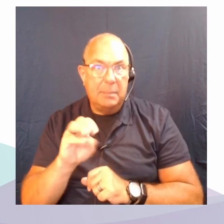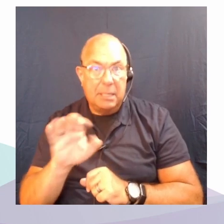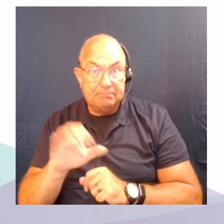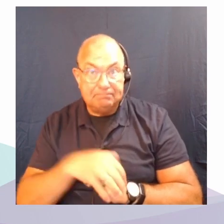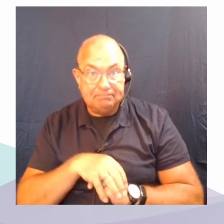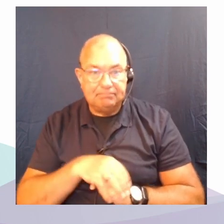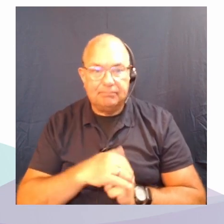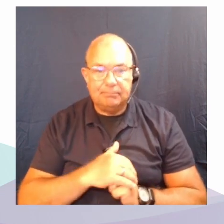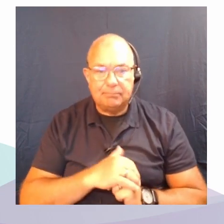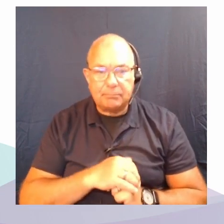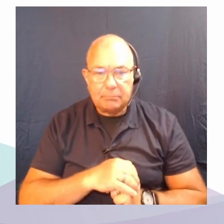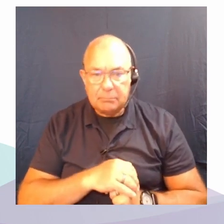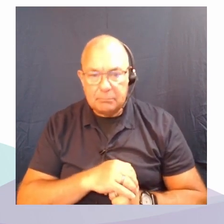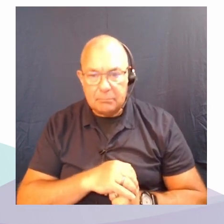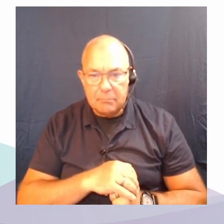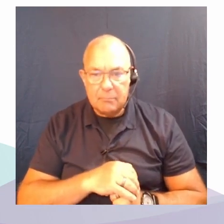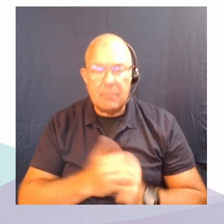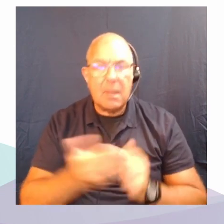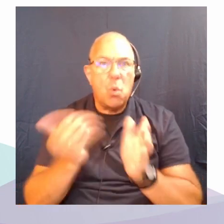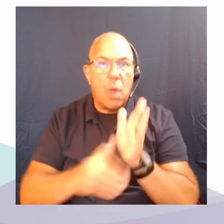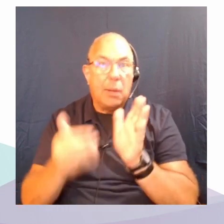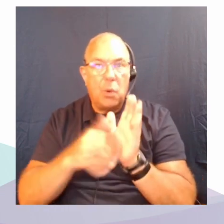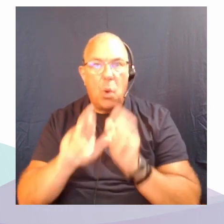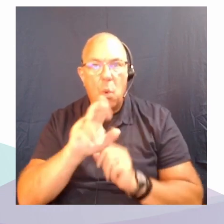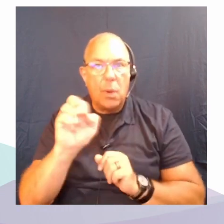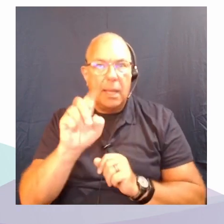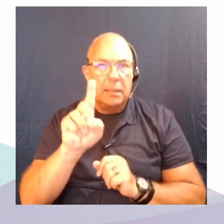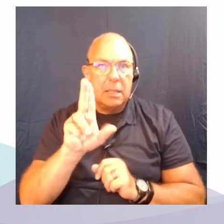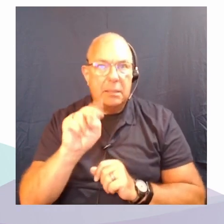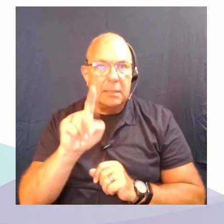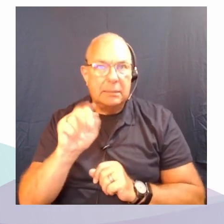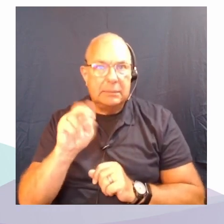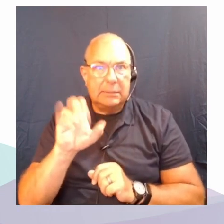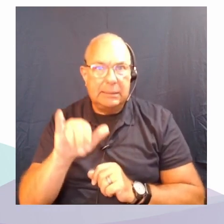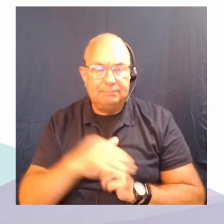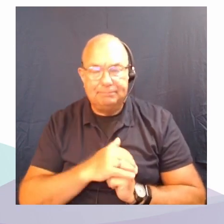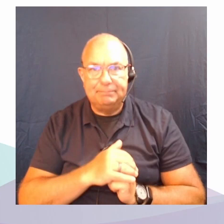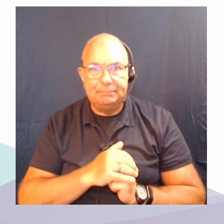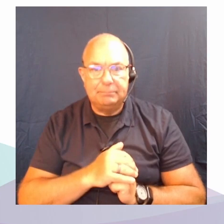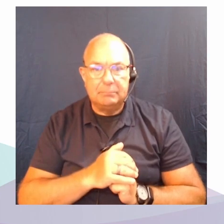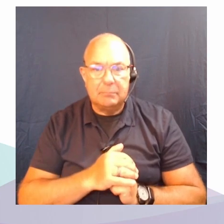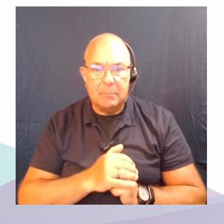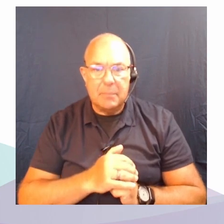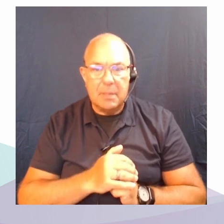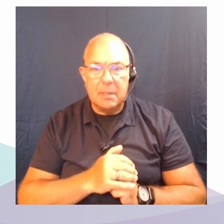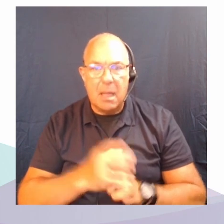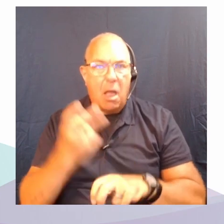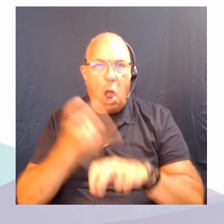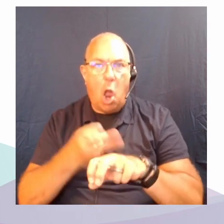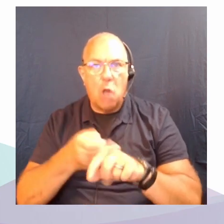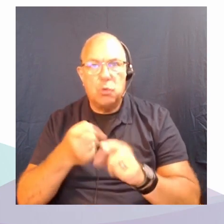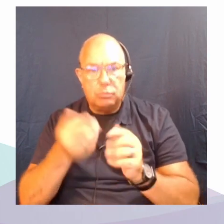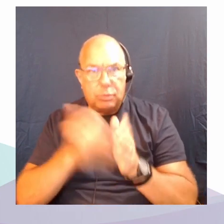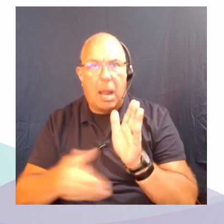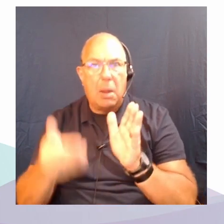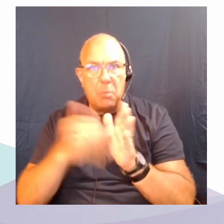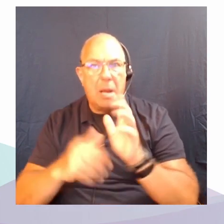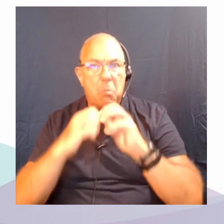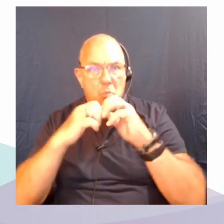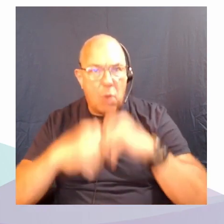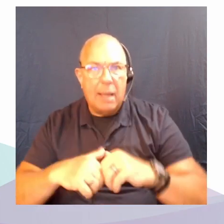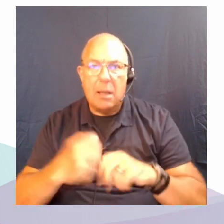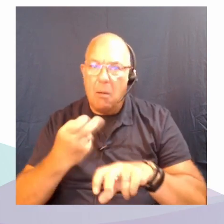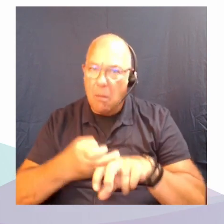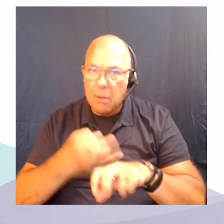Redundancies. Redundancies. They're difficult to break and to break down. Here is another